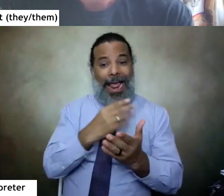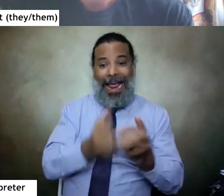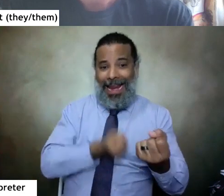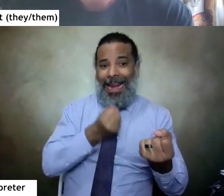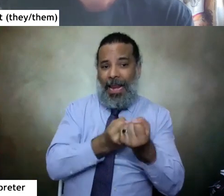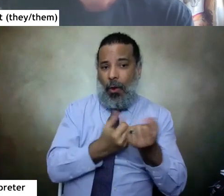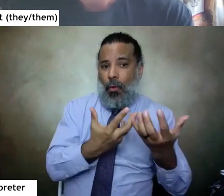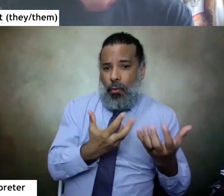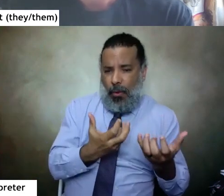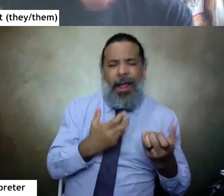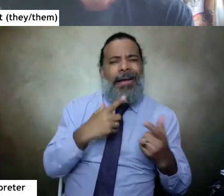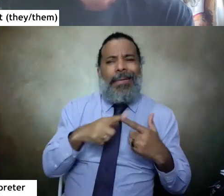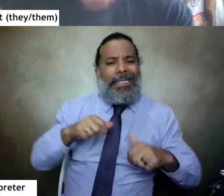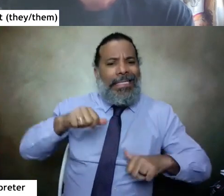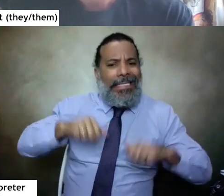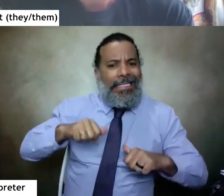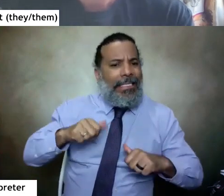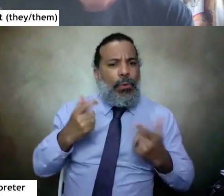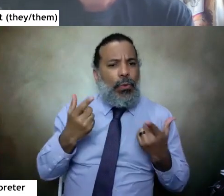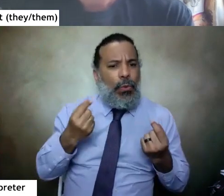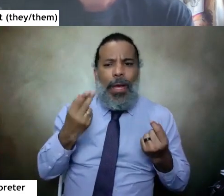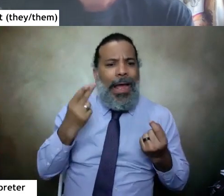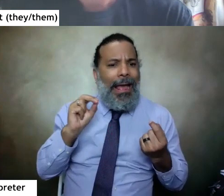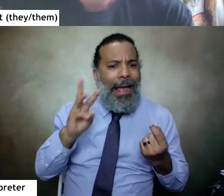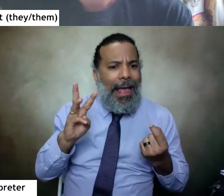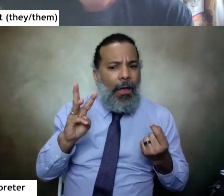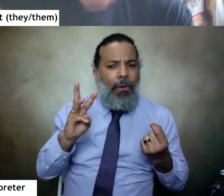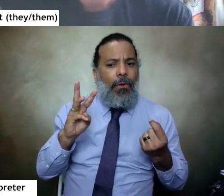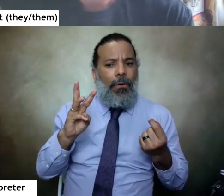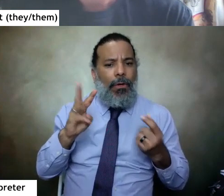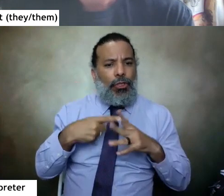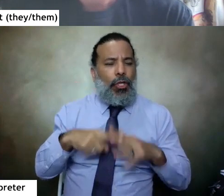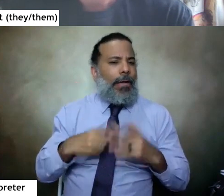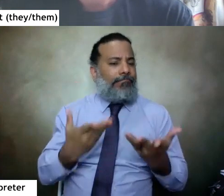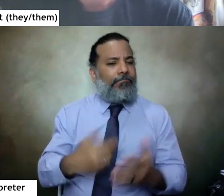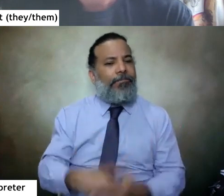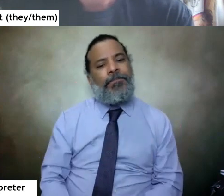but are maybe unsure of what to do and how to quote unquote get started